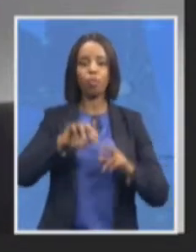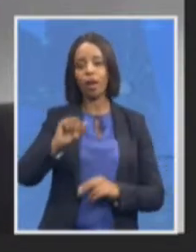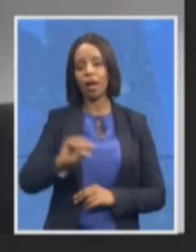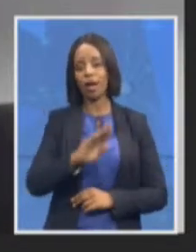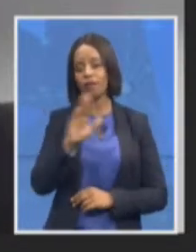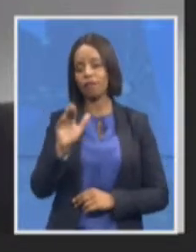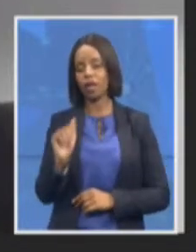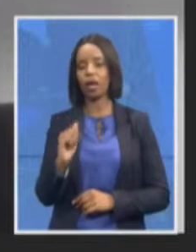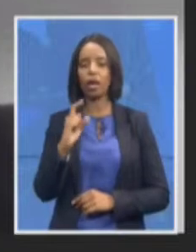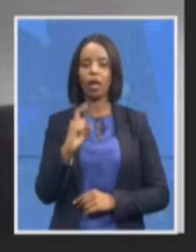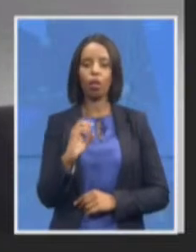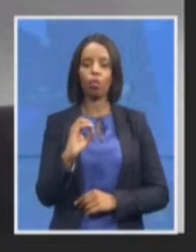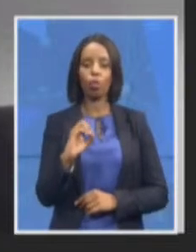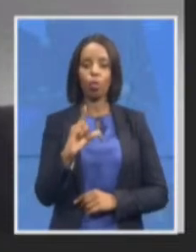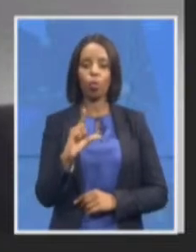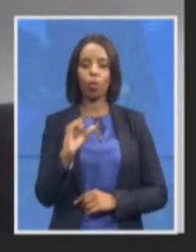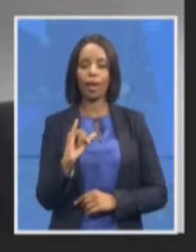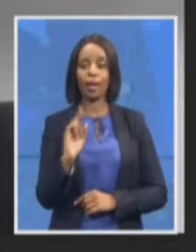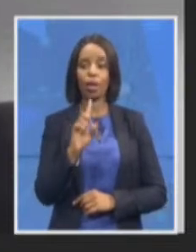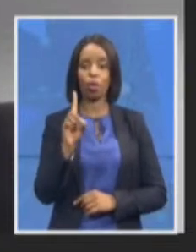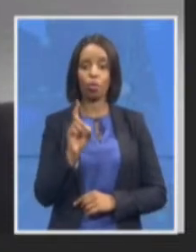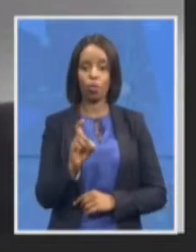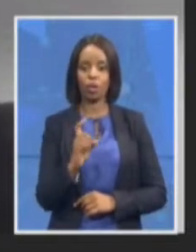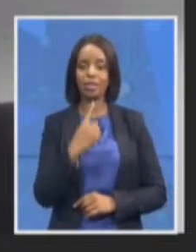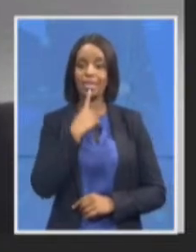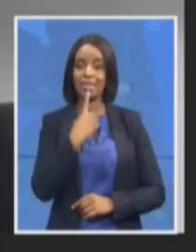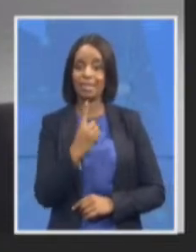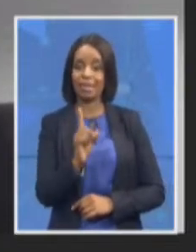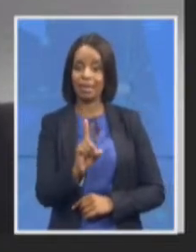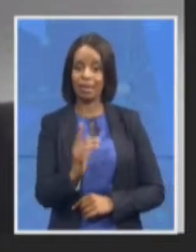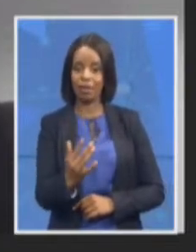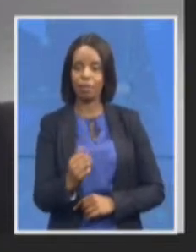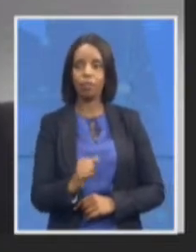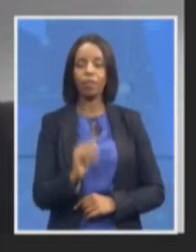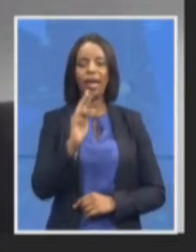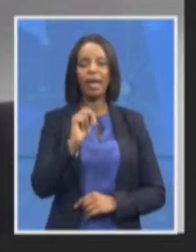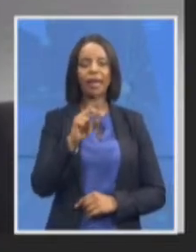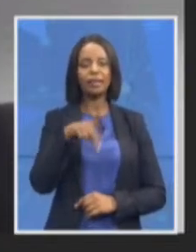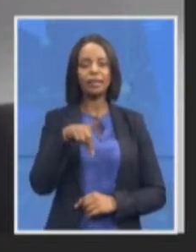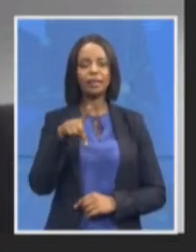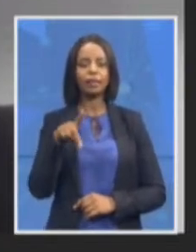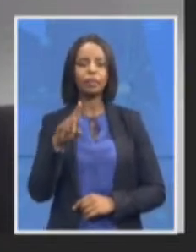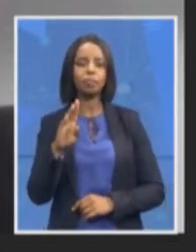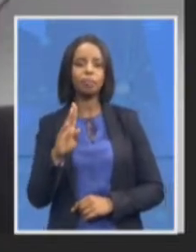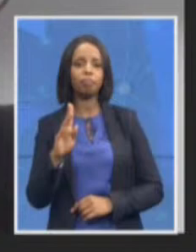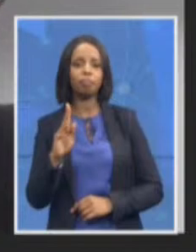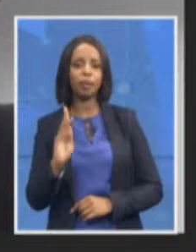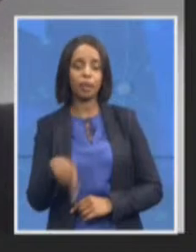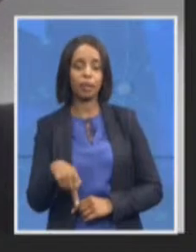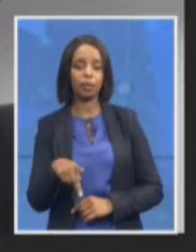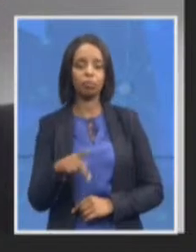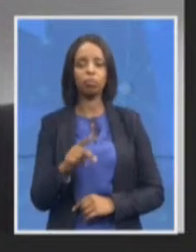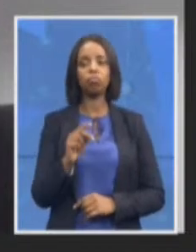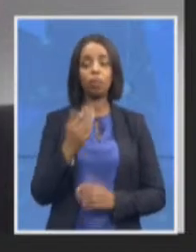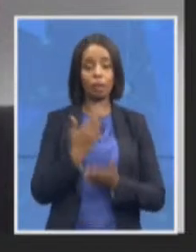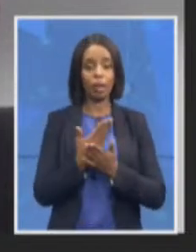is NDPP can South Africans be assured that you won't resign before your term ends when the going gets